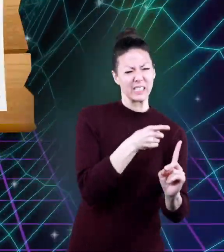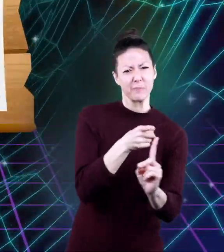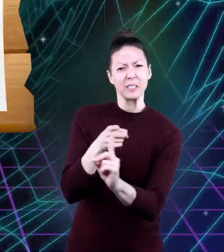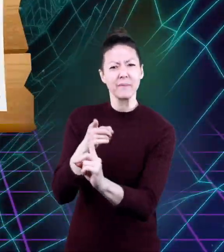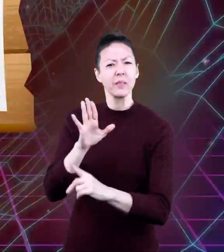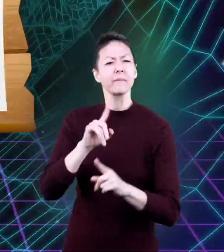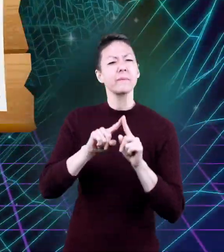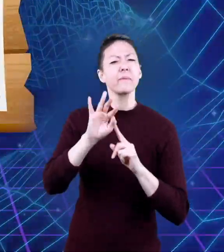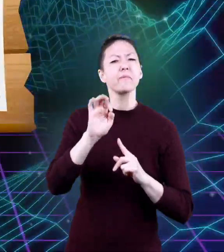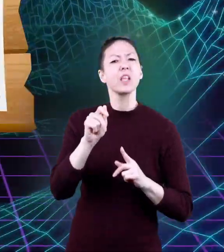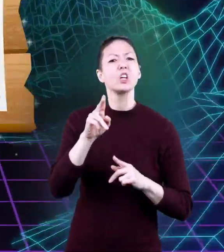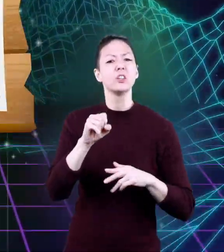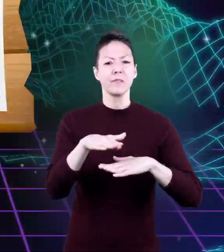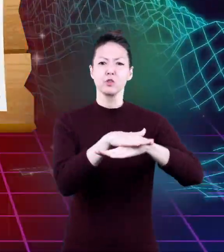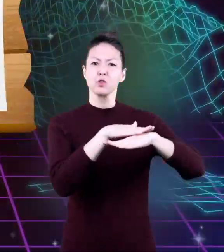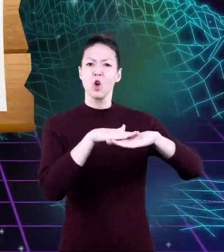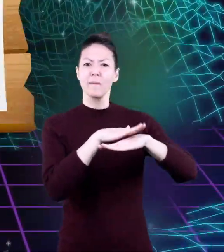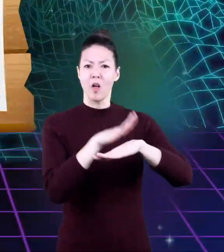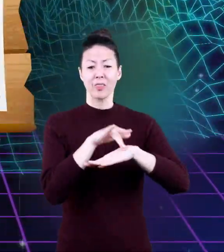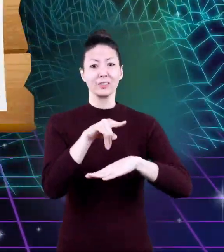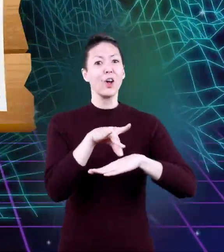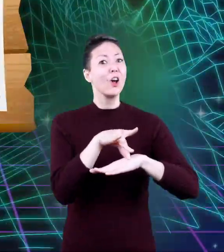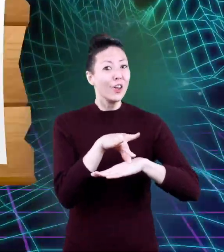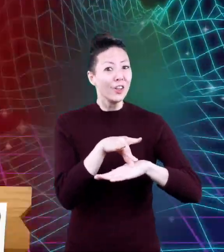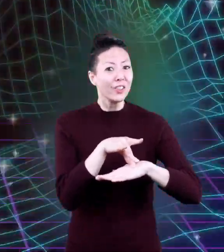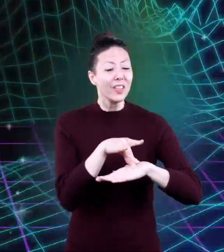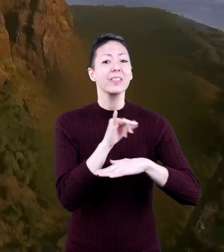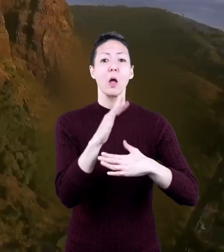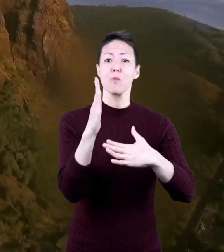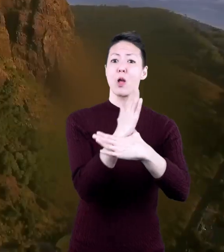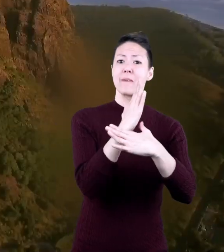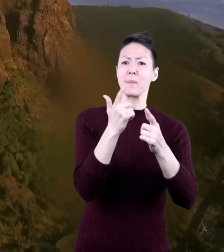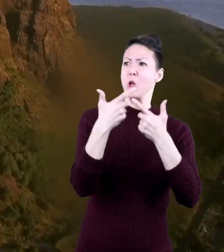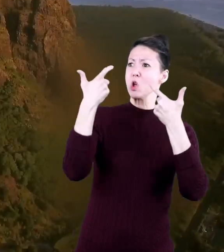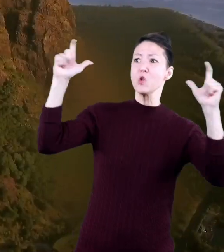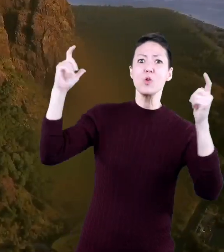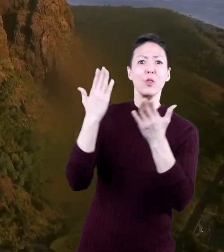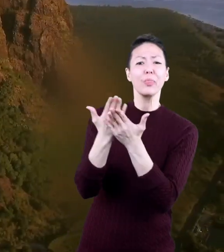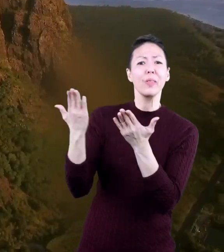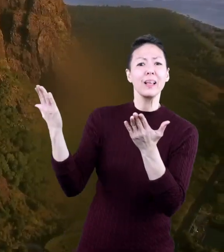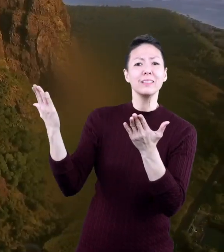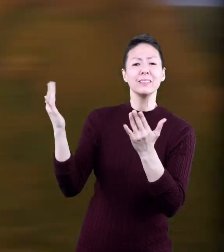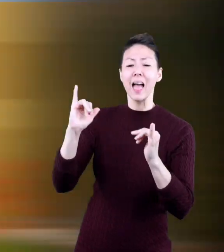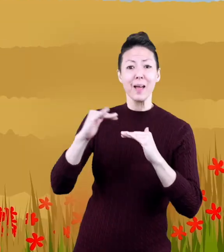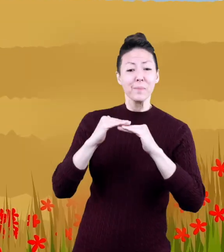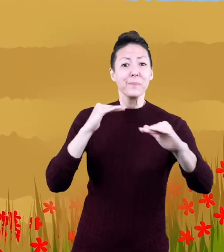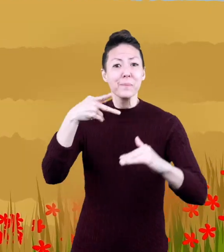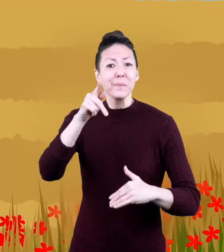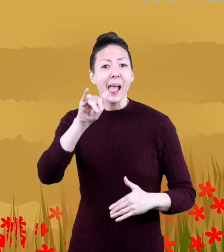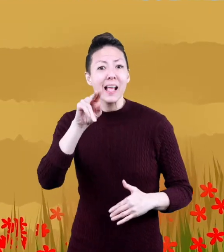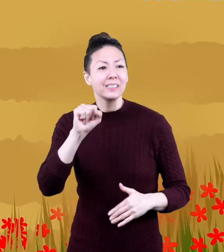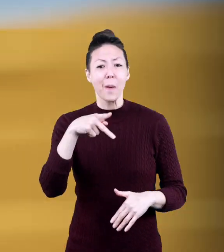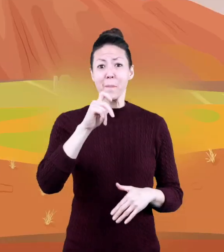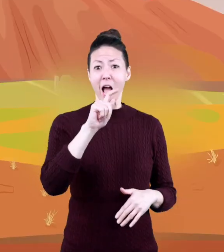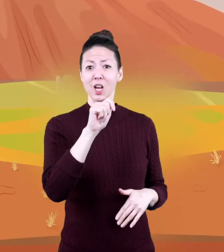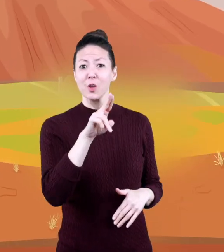is a specific feature on the surface of the Earth, ranging from huge things like plains,